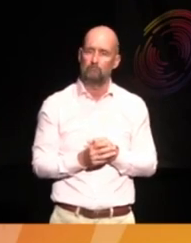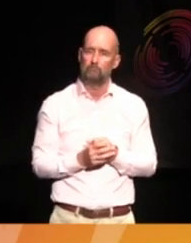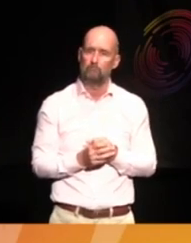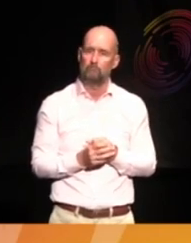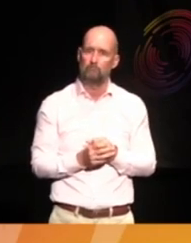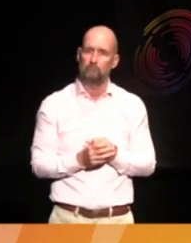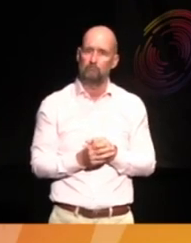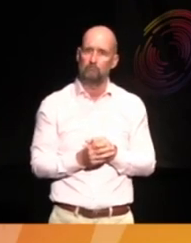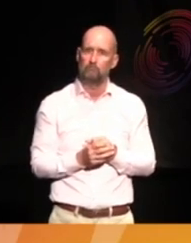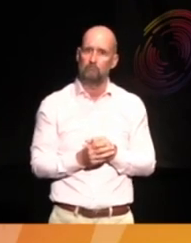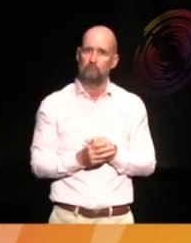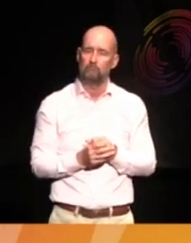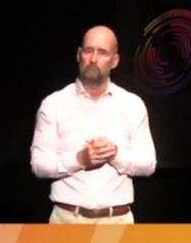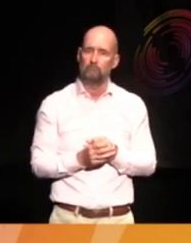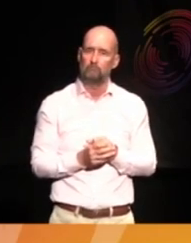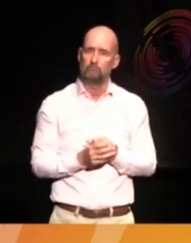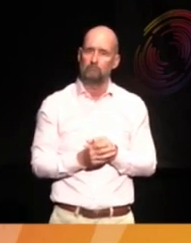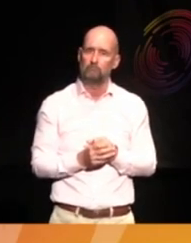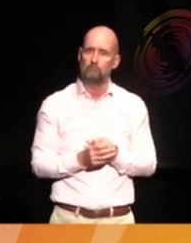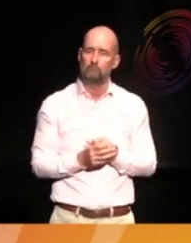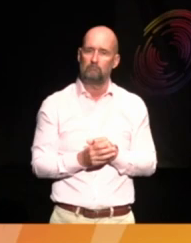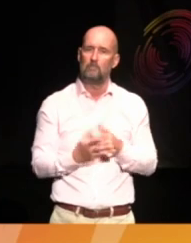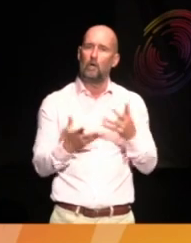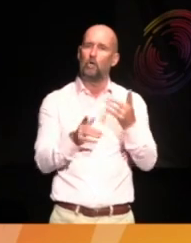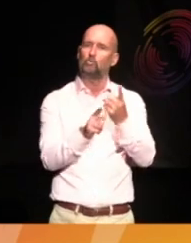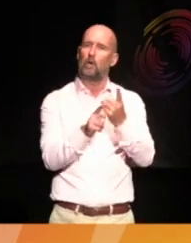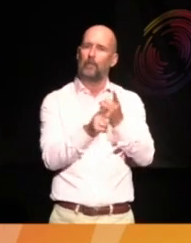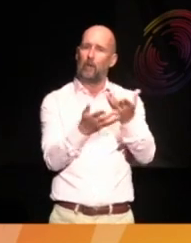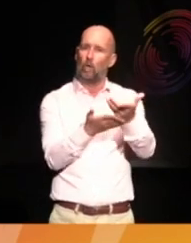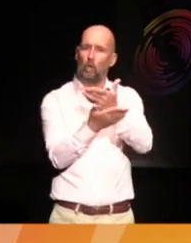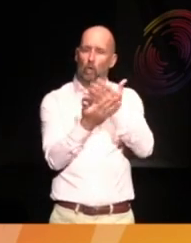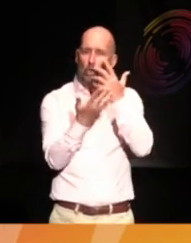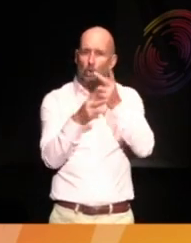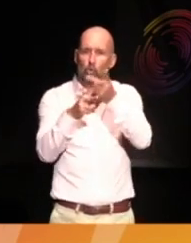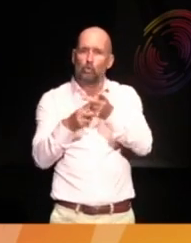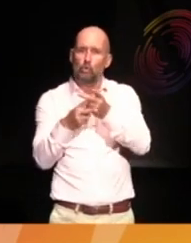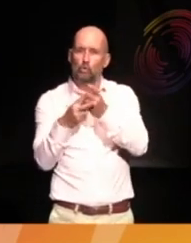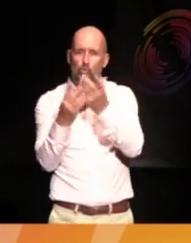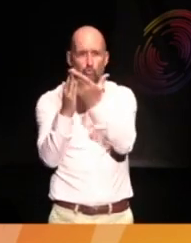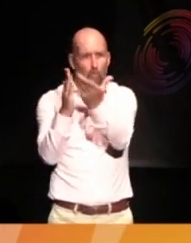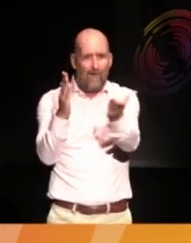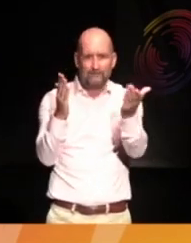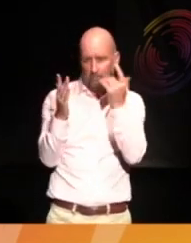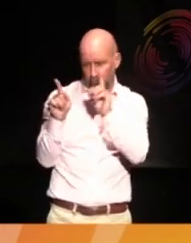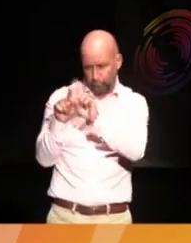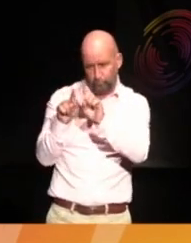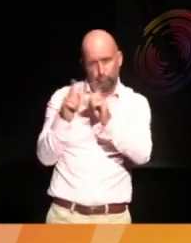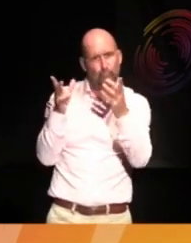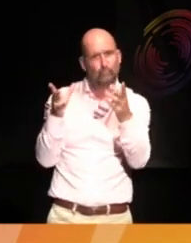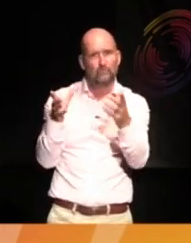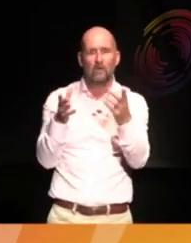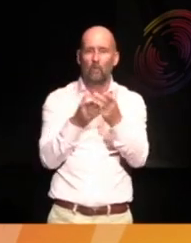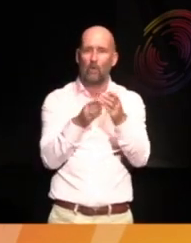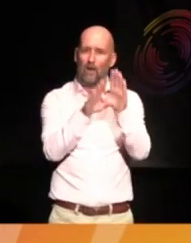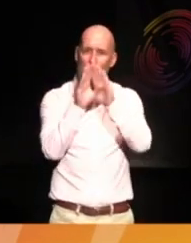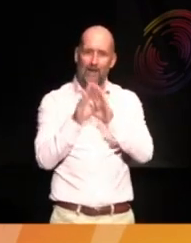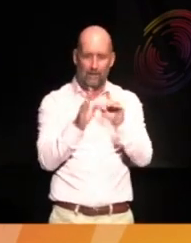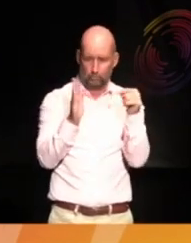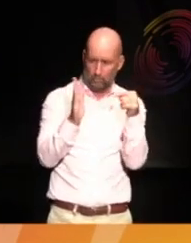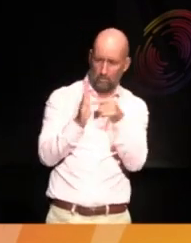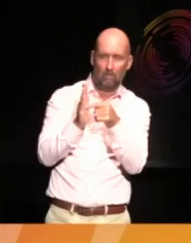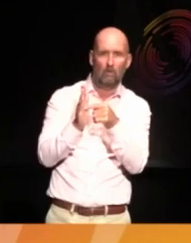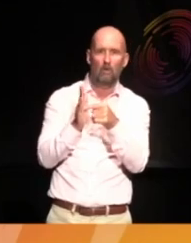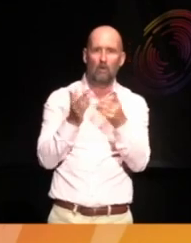curate for themselves with their own knowledge systems. And they come up with beautiful museums, which are far away from national museums that are run by